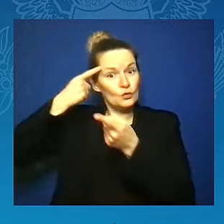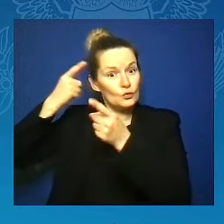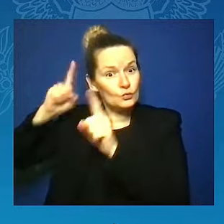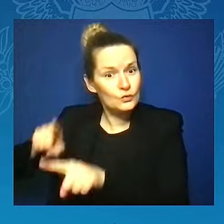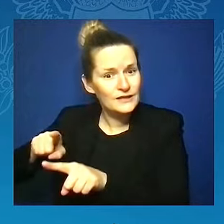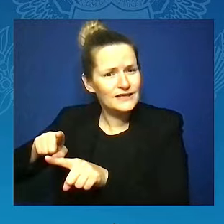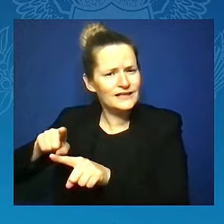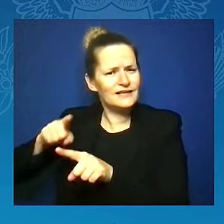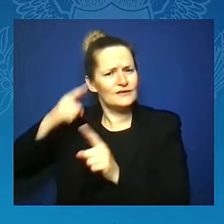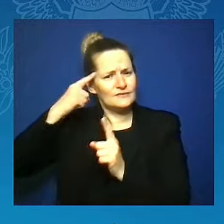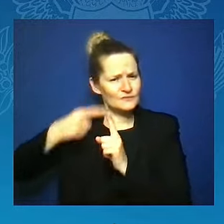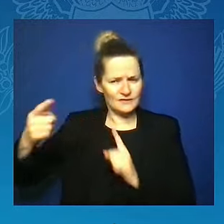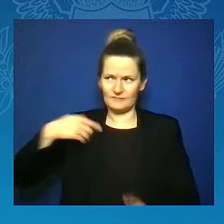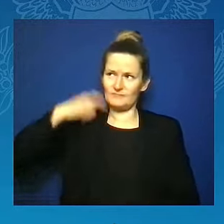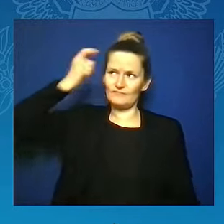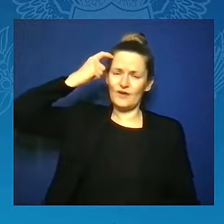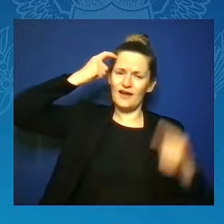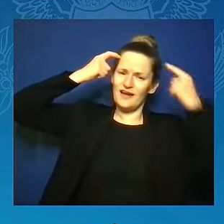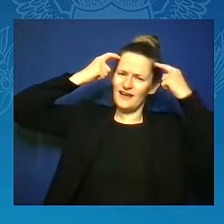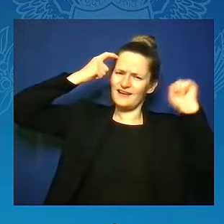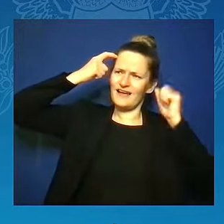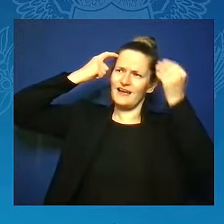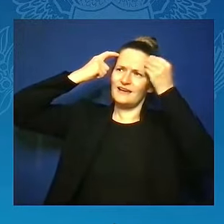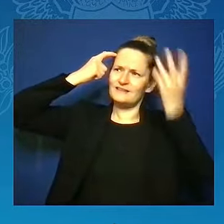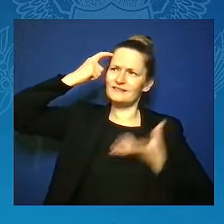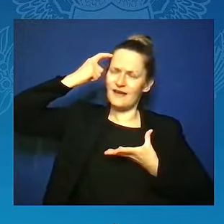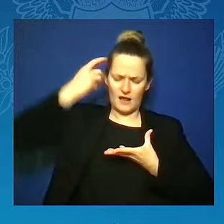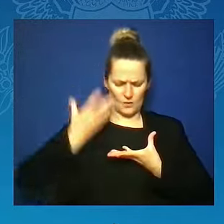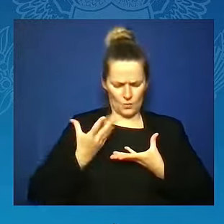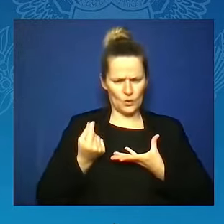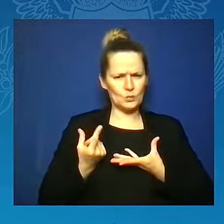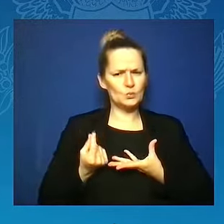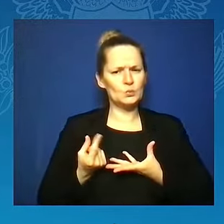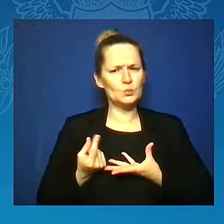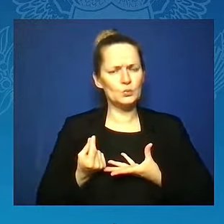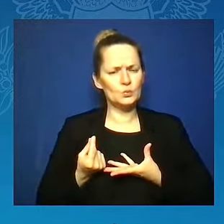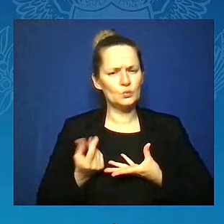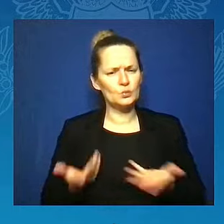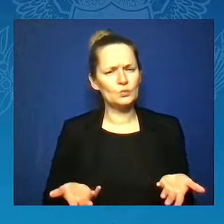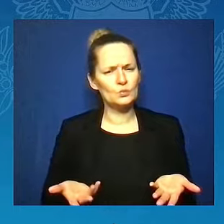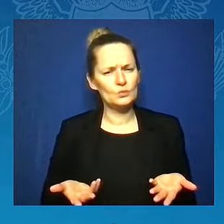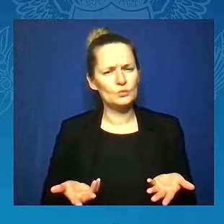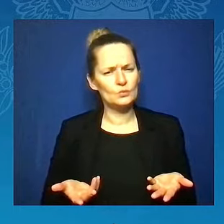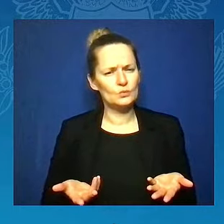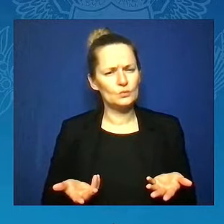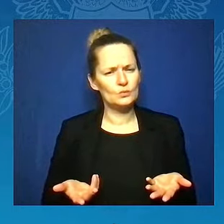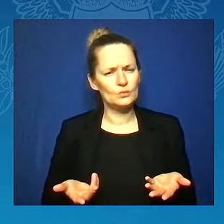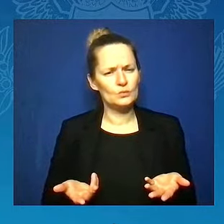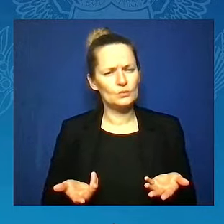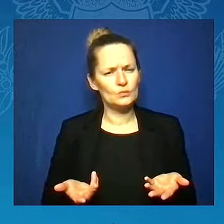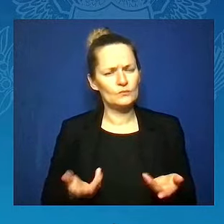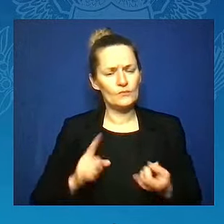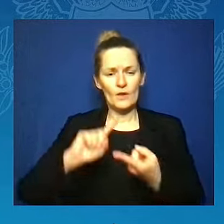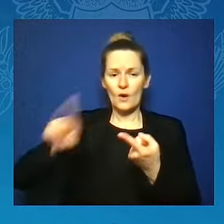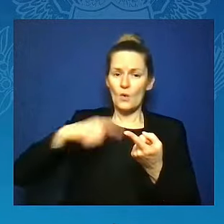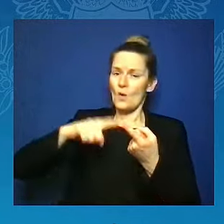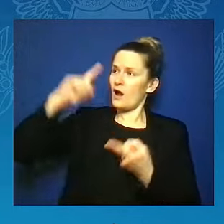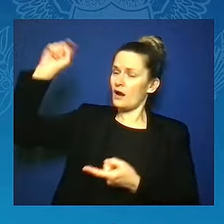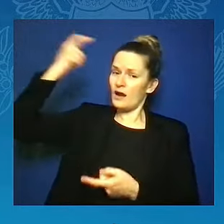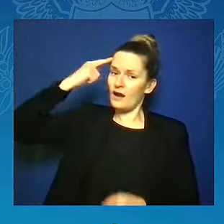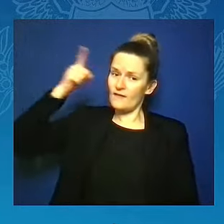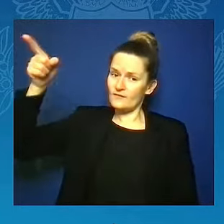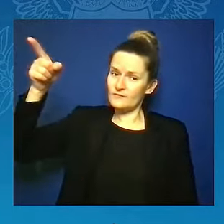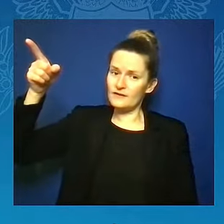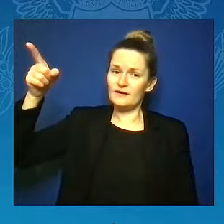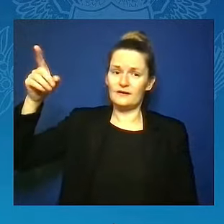You know, when he was president, Donald Trump, former president, handpicked three members of the United States Supreme Court because he intended for